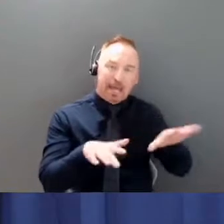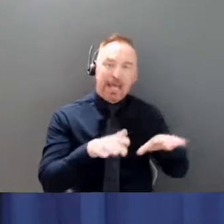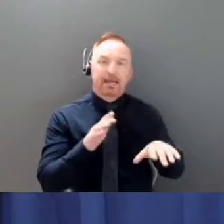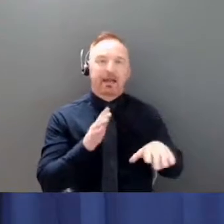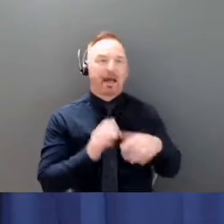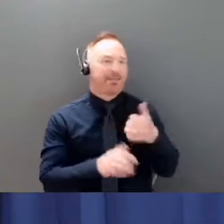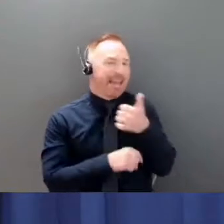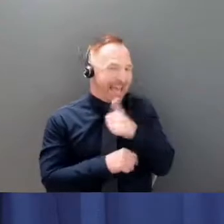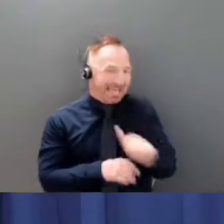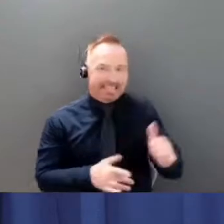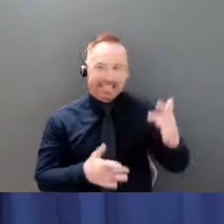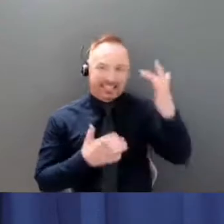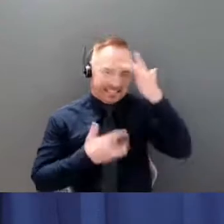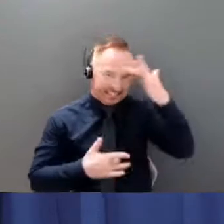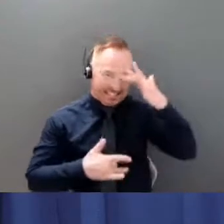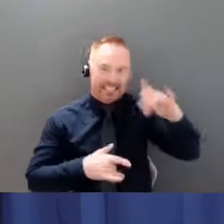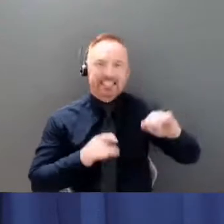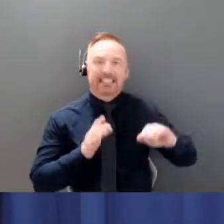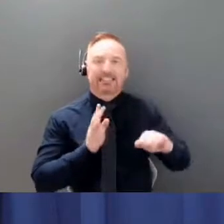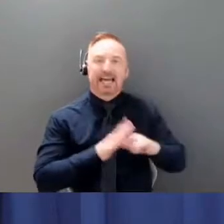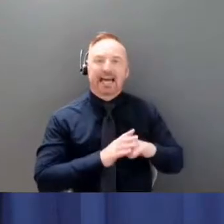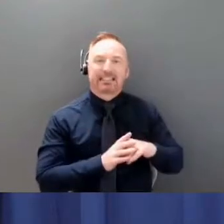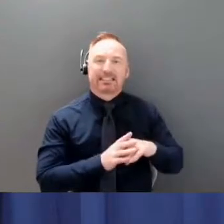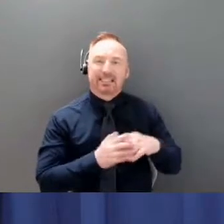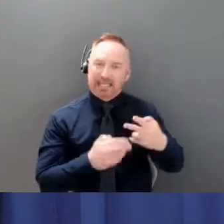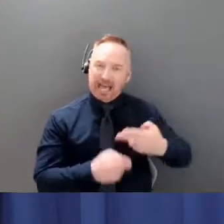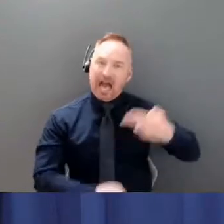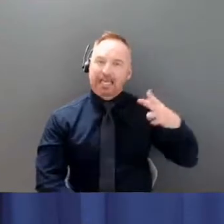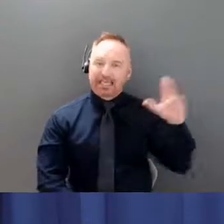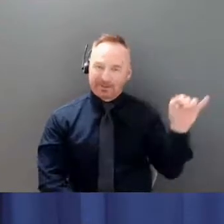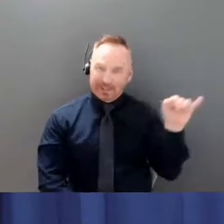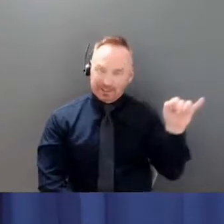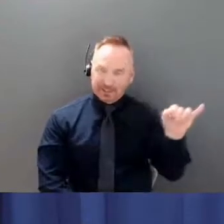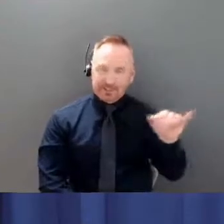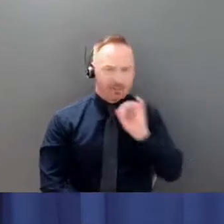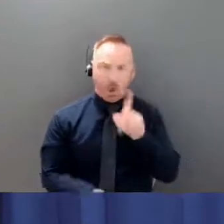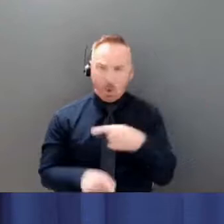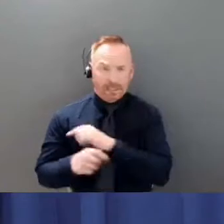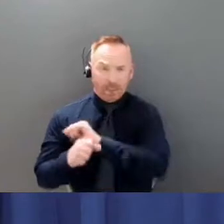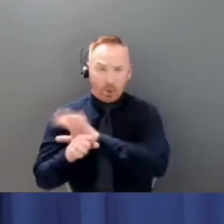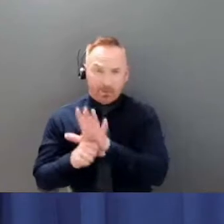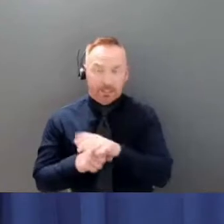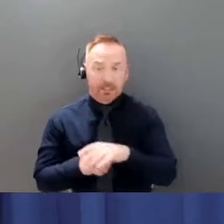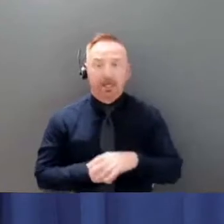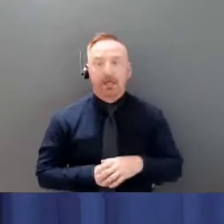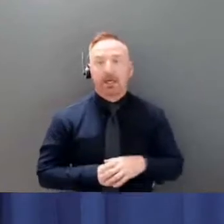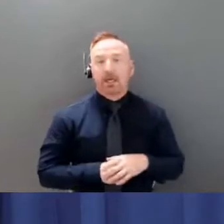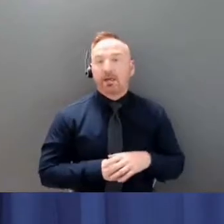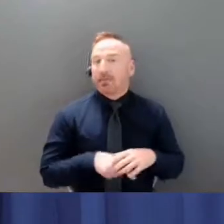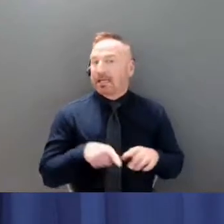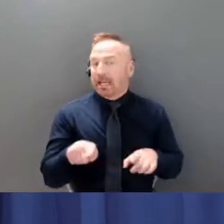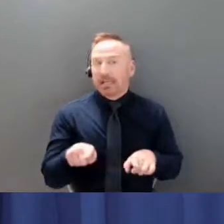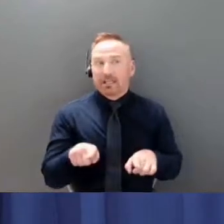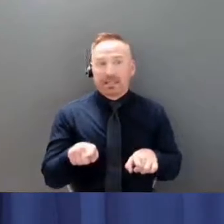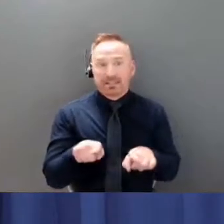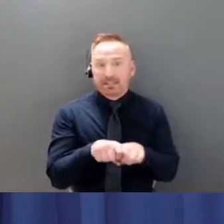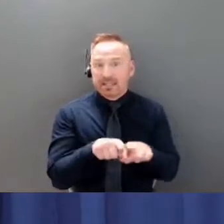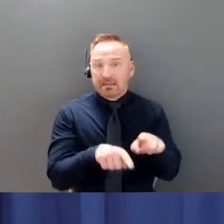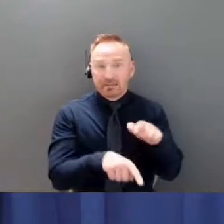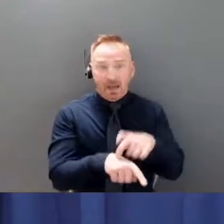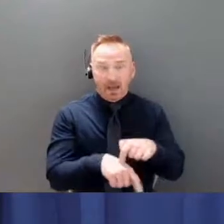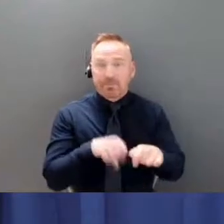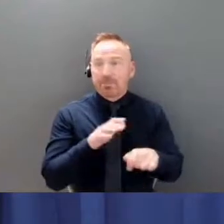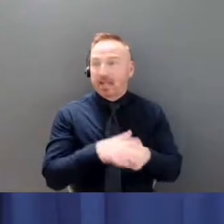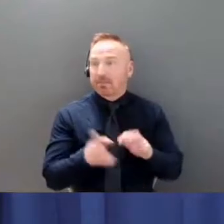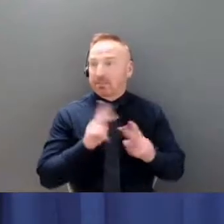But and they're also acute health practitioners. So they do the, you know, they see people with their sore throats or with their mental health crisis or with